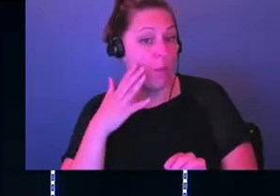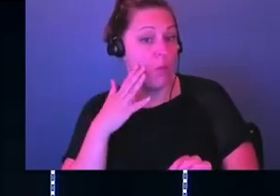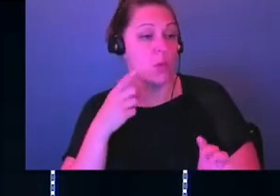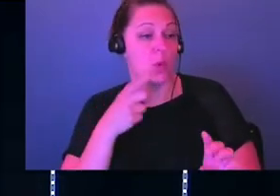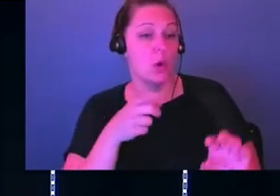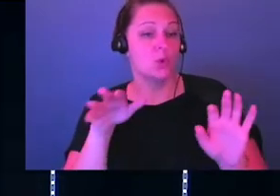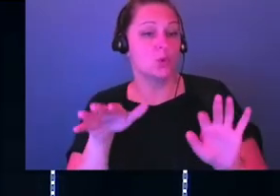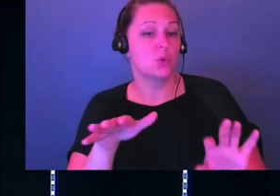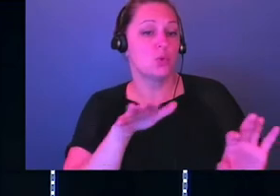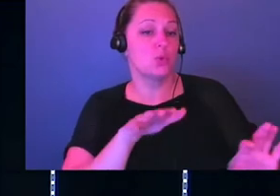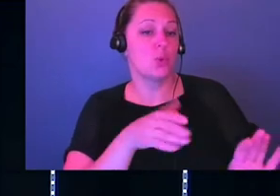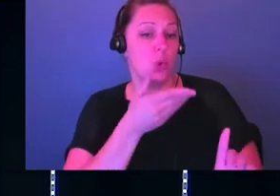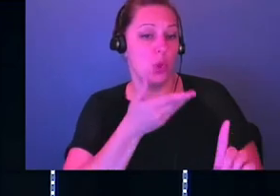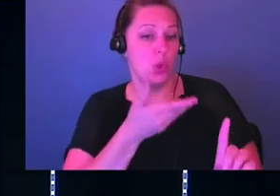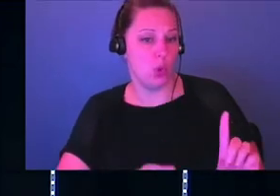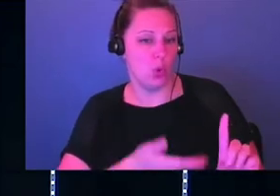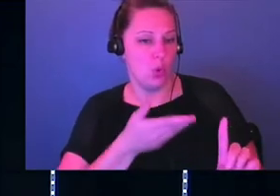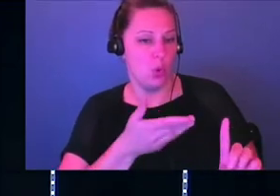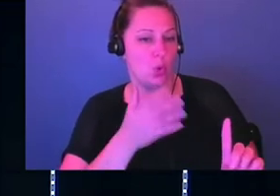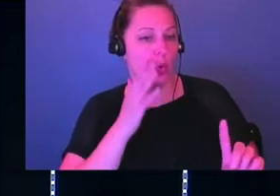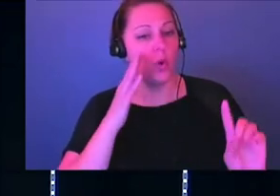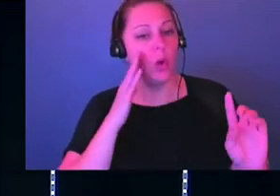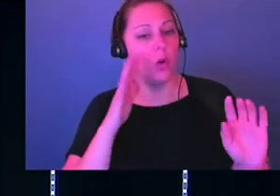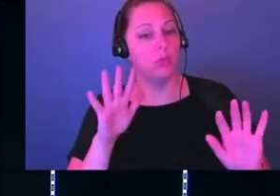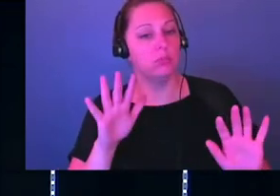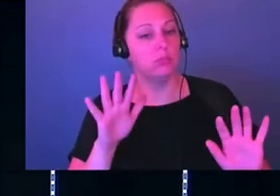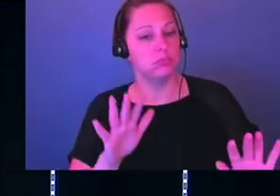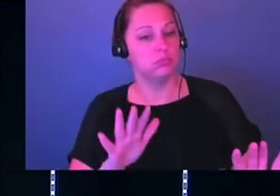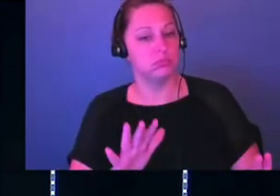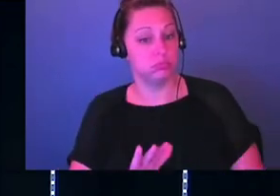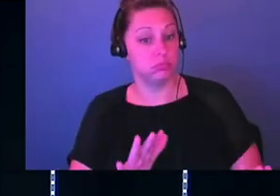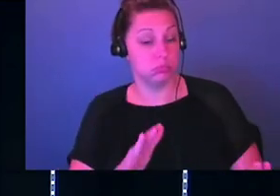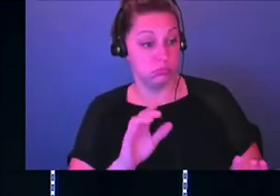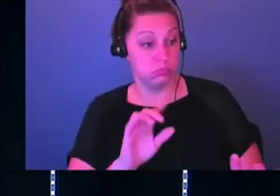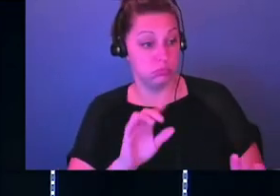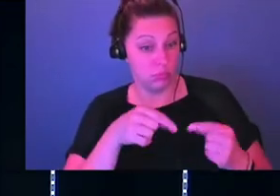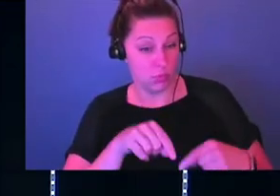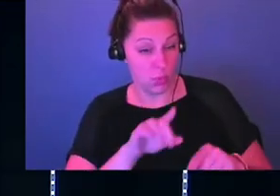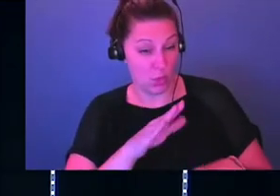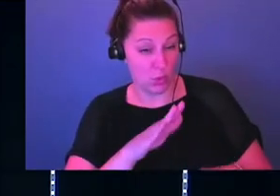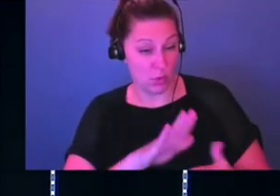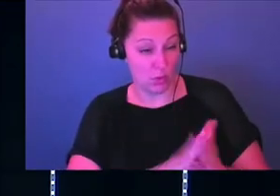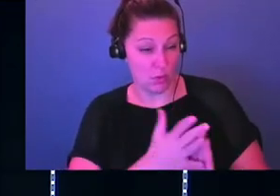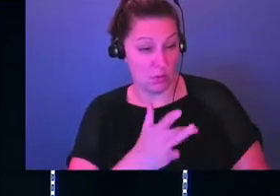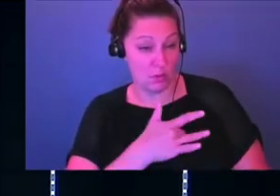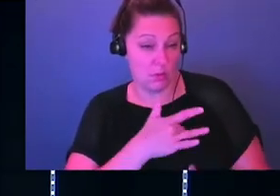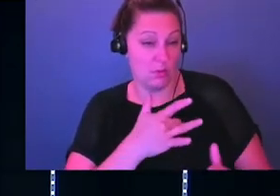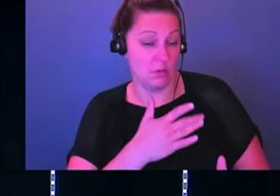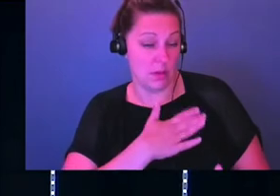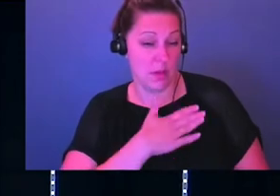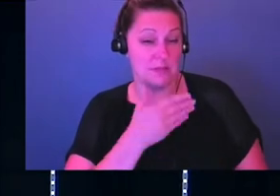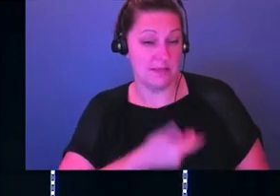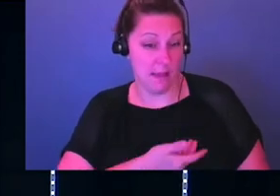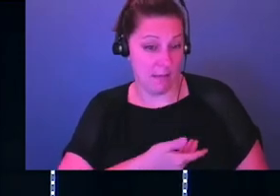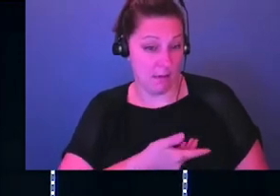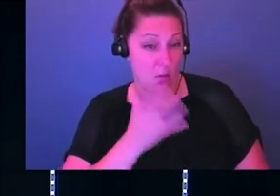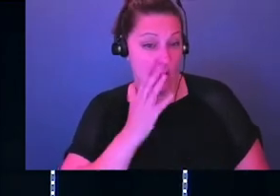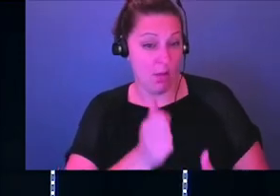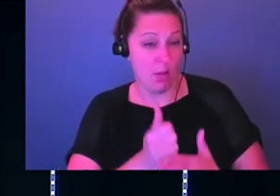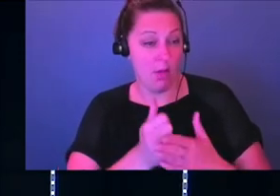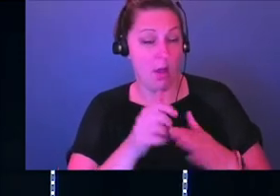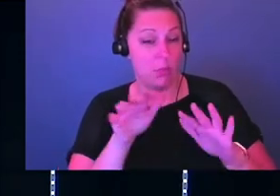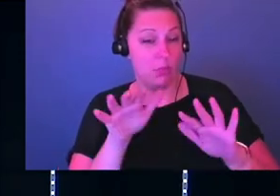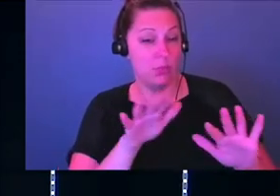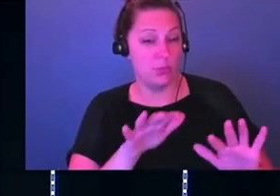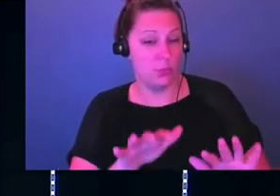Who could play some music to soothe you when you get upset, when this tormenting spirit comes over you to help calm you down, to